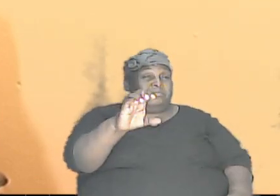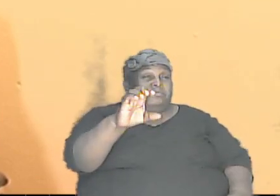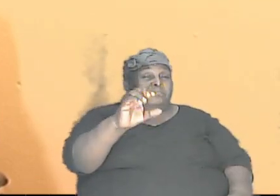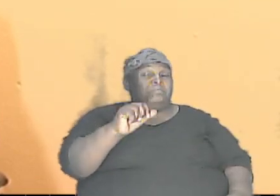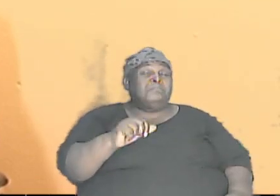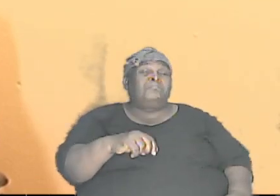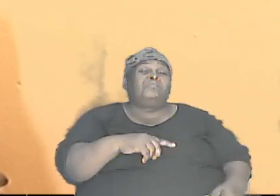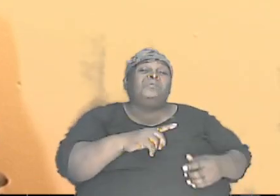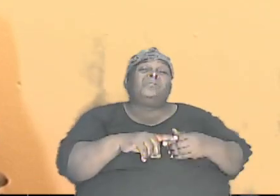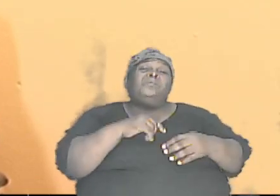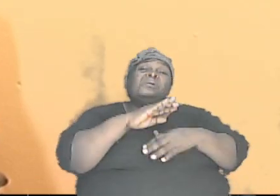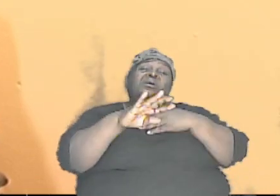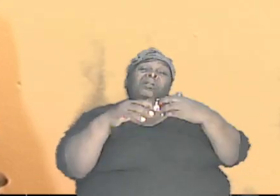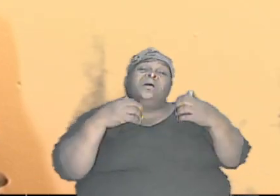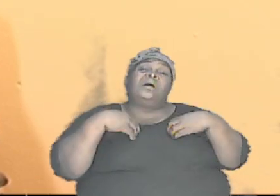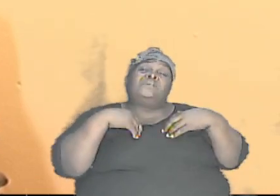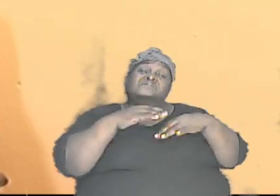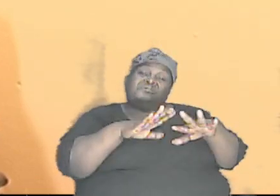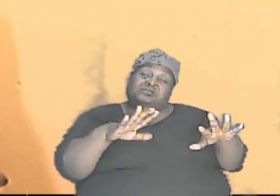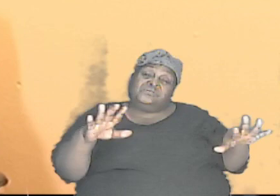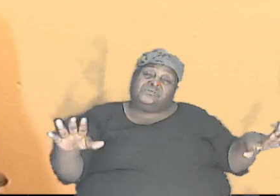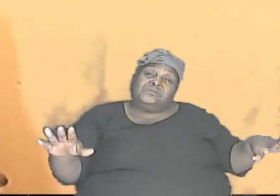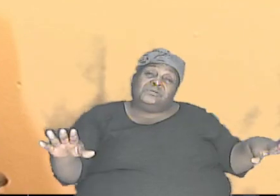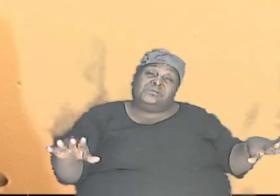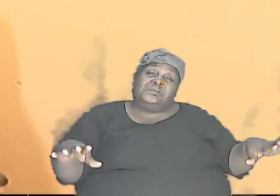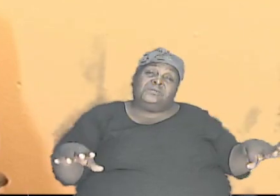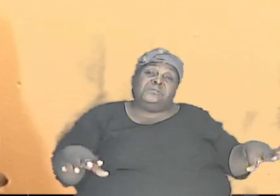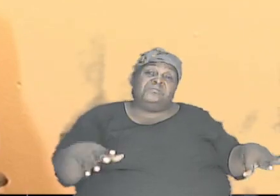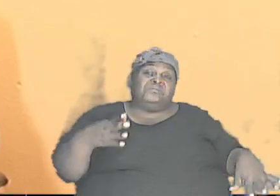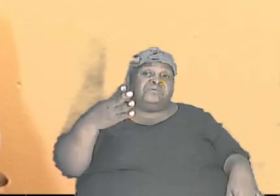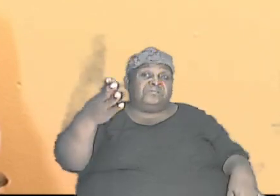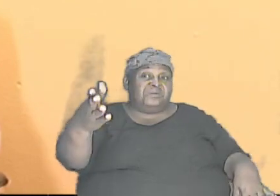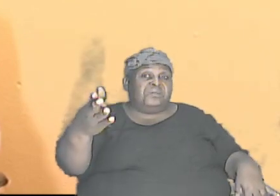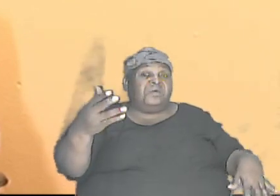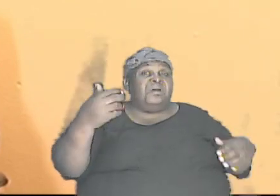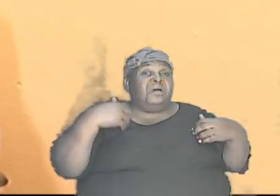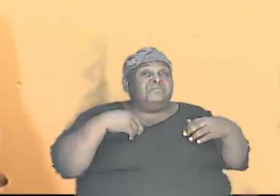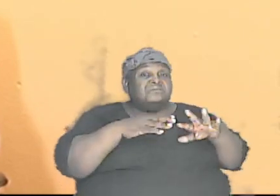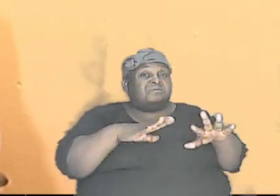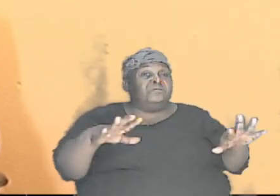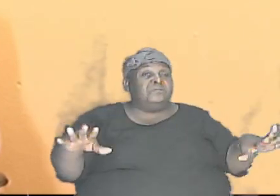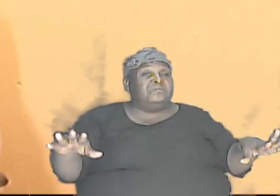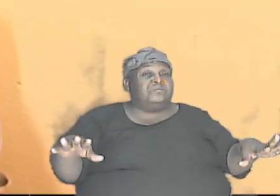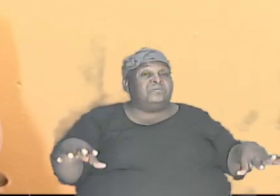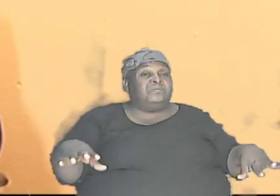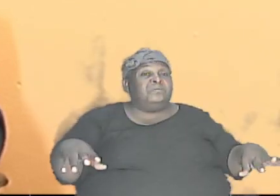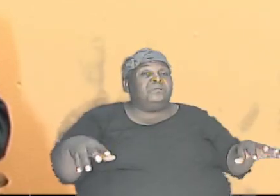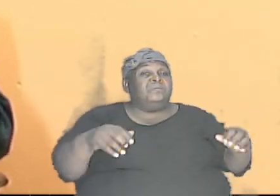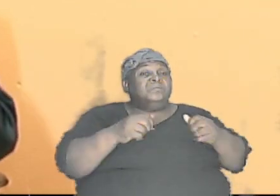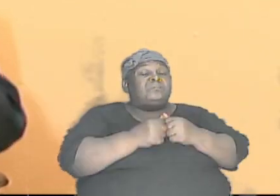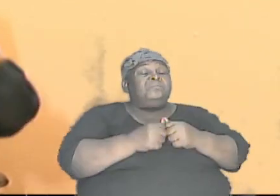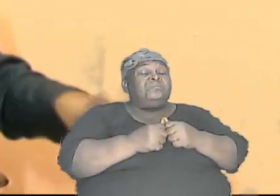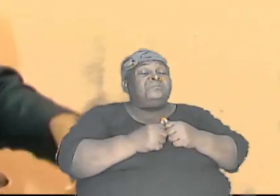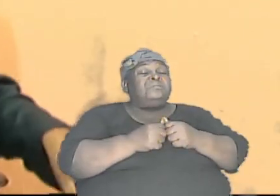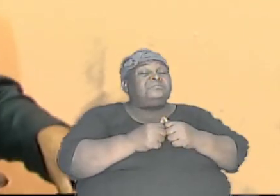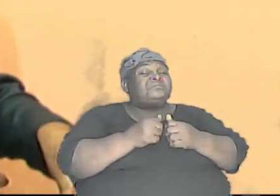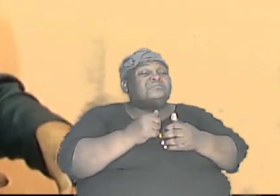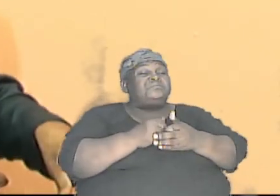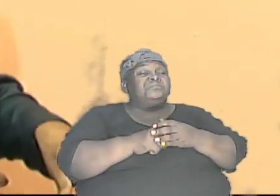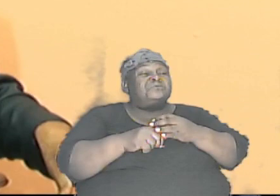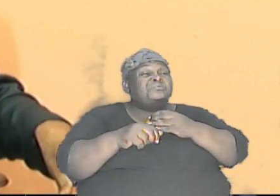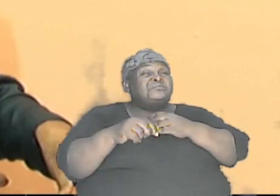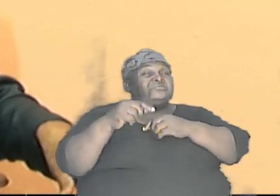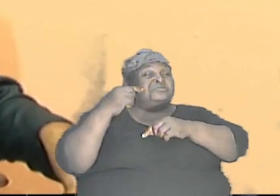When they have children, they are going to have children with only a certain gene pool now to work with